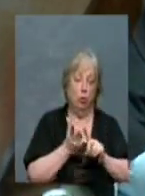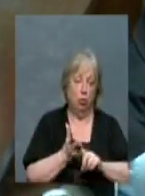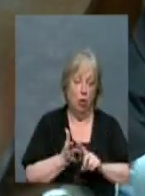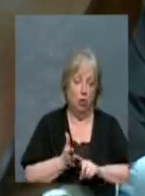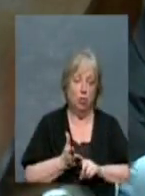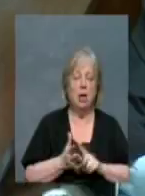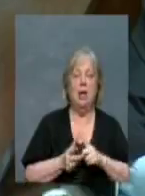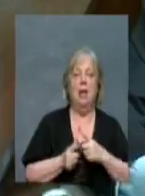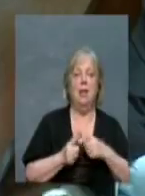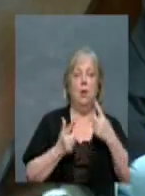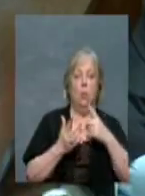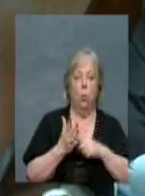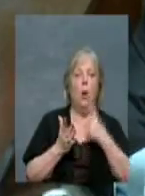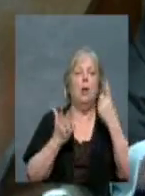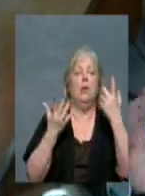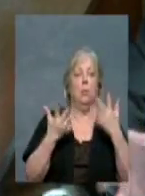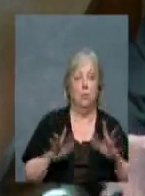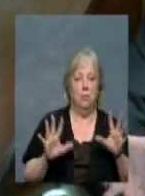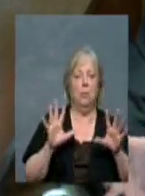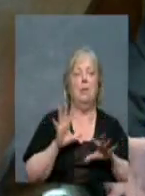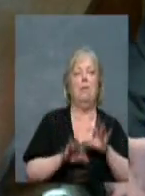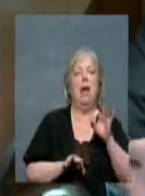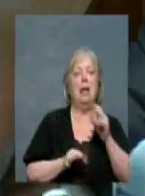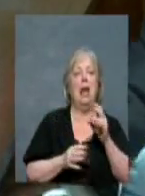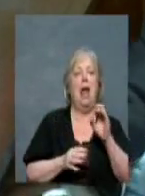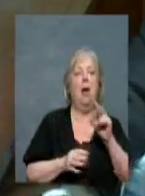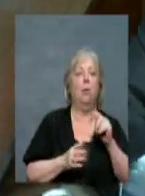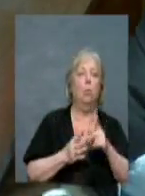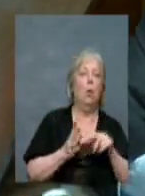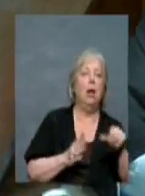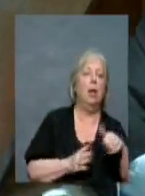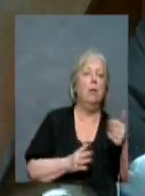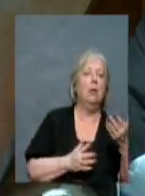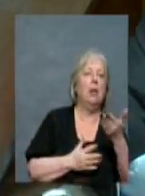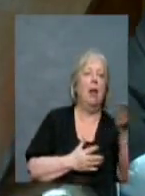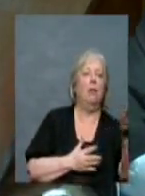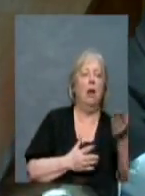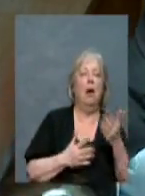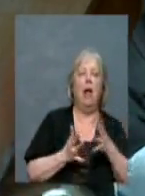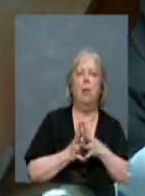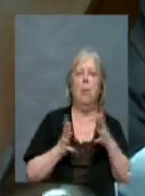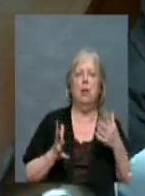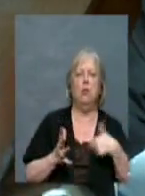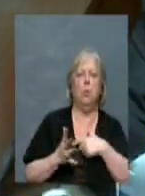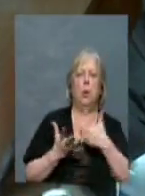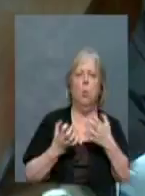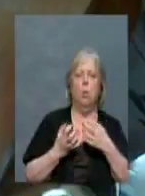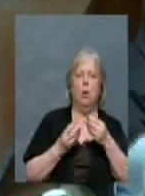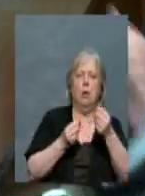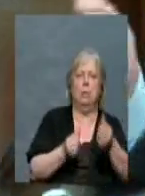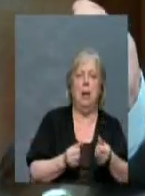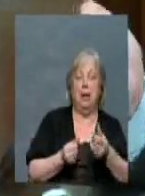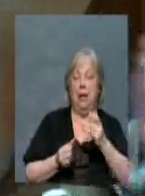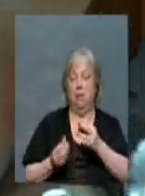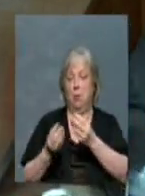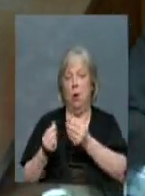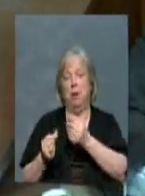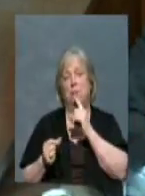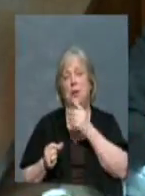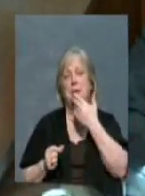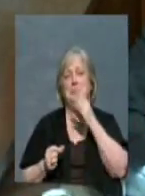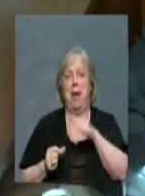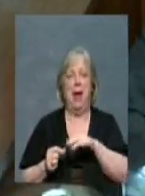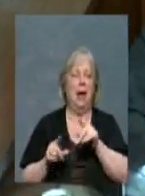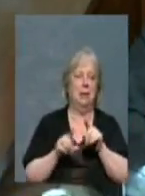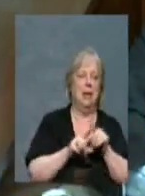And then once we get the title search and find out what else is out there, how much are we wanting to deal with it? If we've got a property that's in really bad shape, like